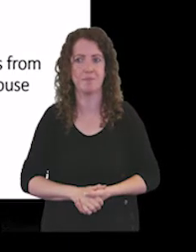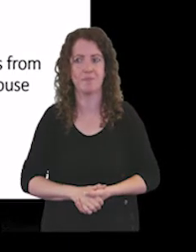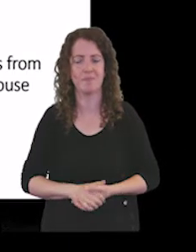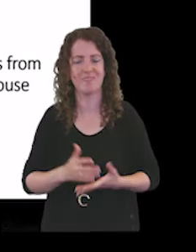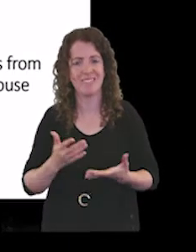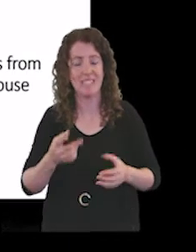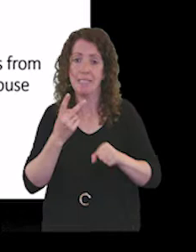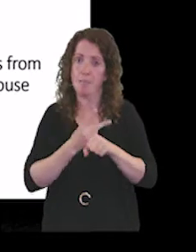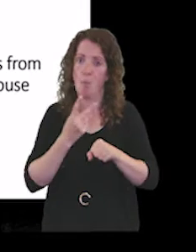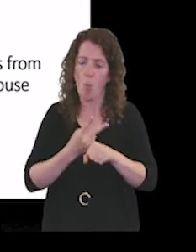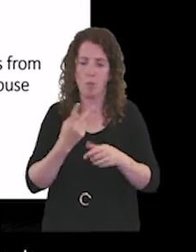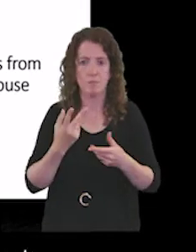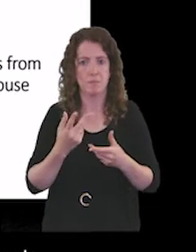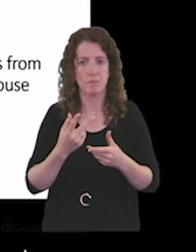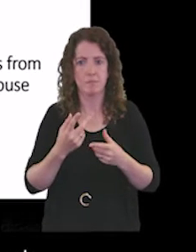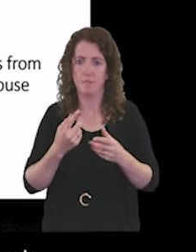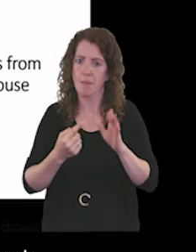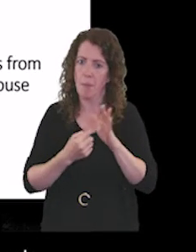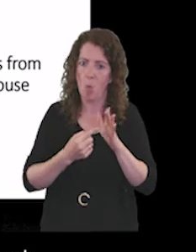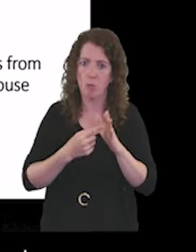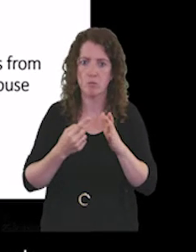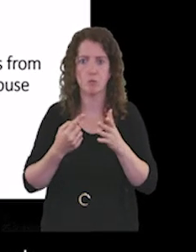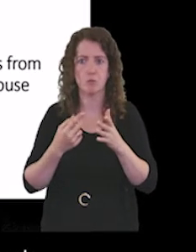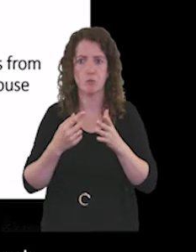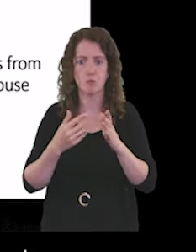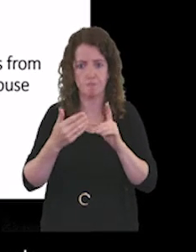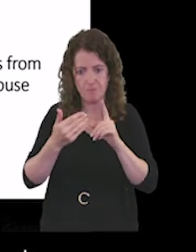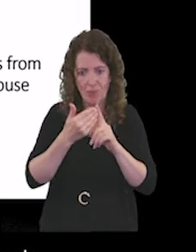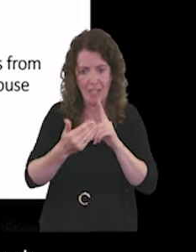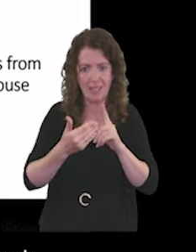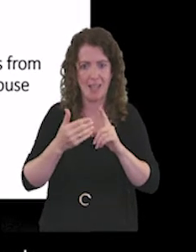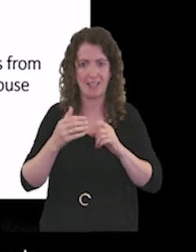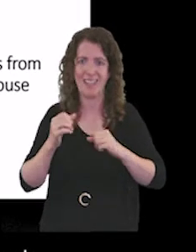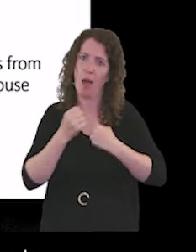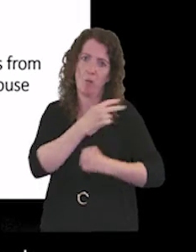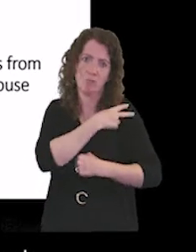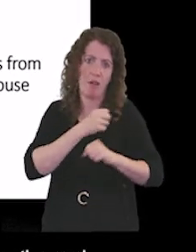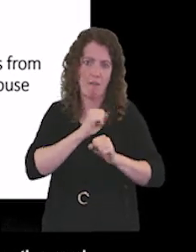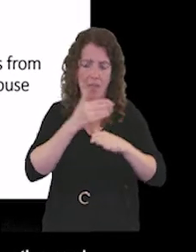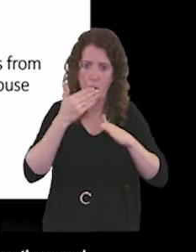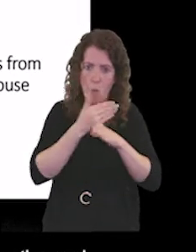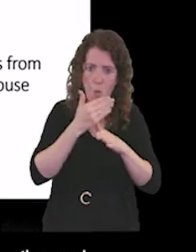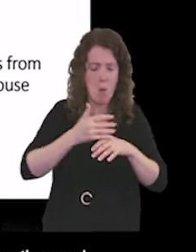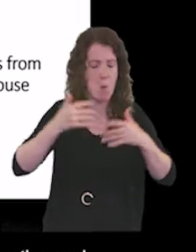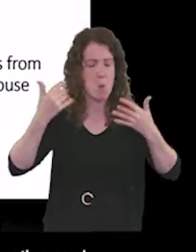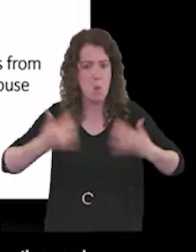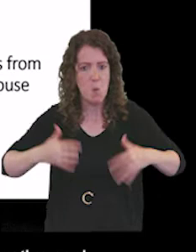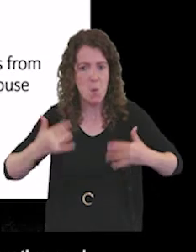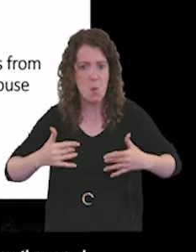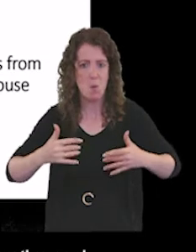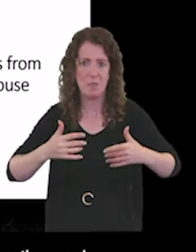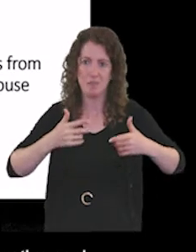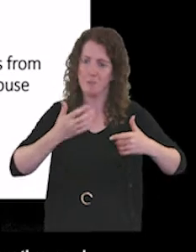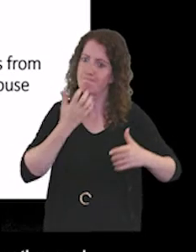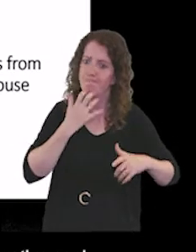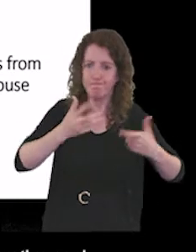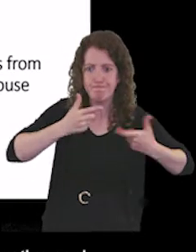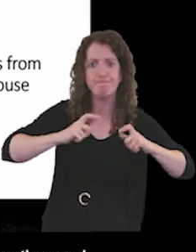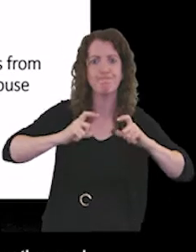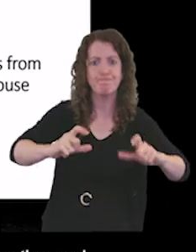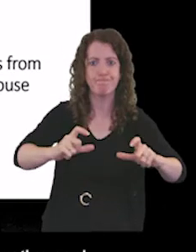Again, important to recognize that the tremendous work that all our staff and volunteers have done to keep the show on the road as it were.